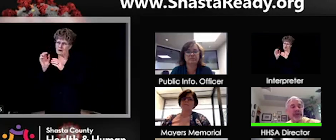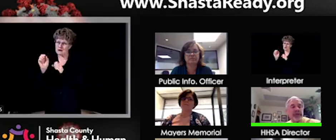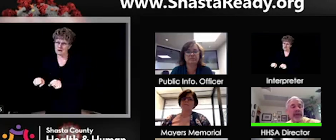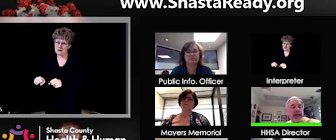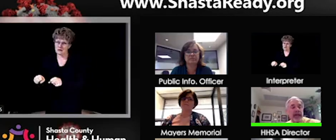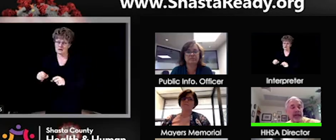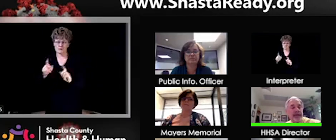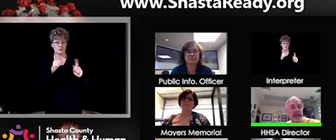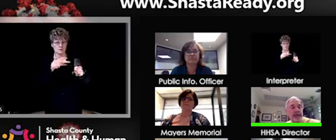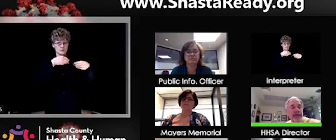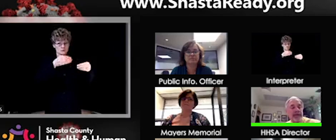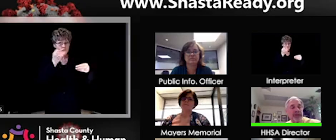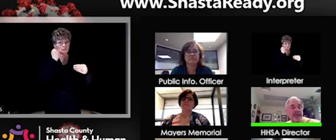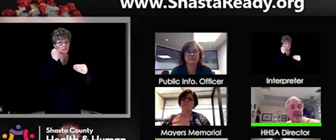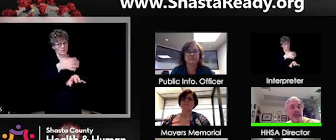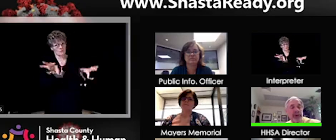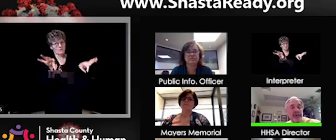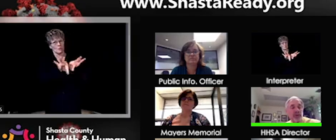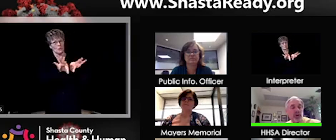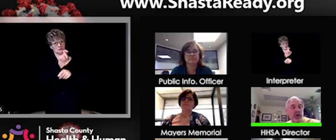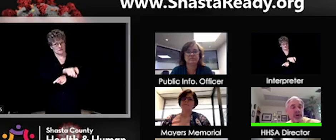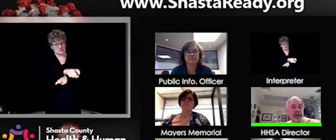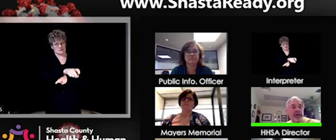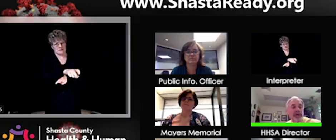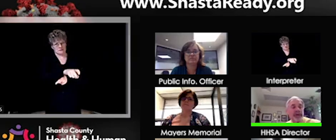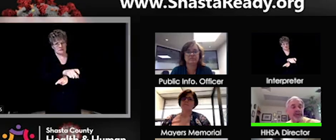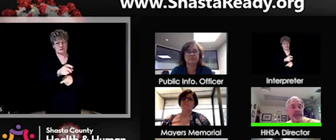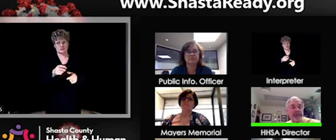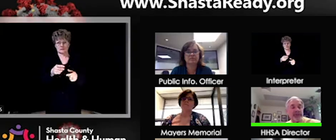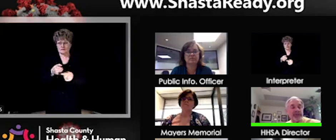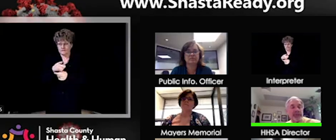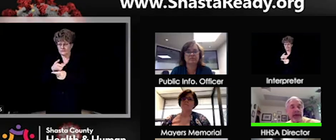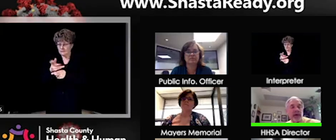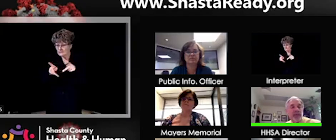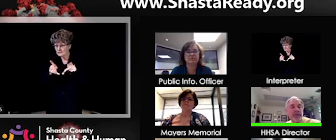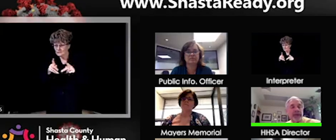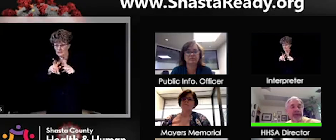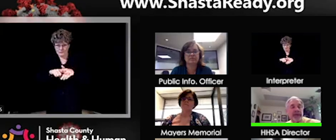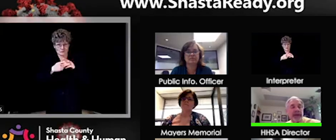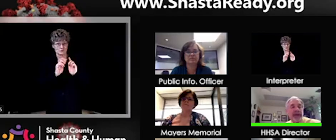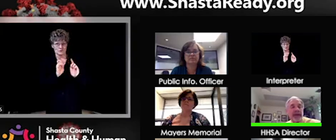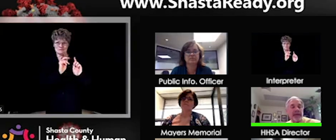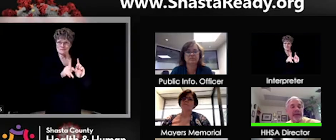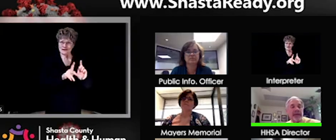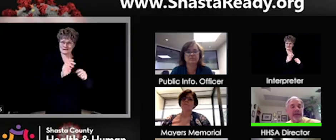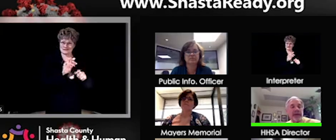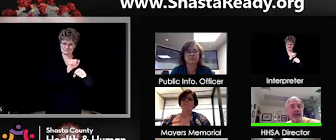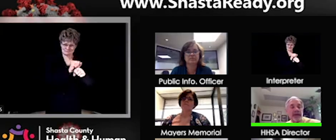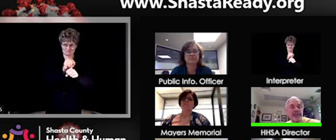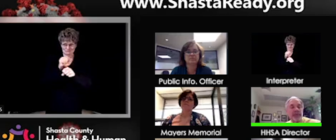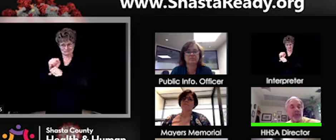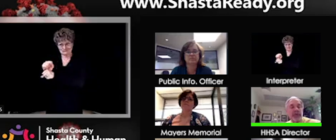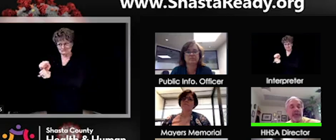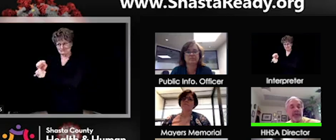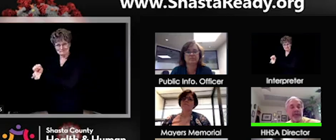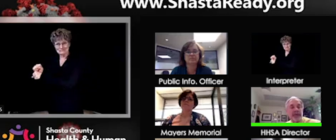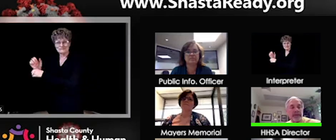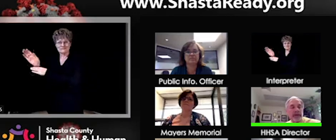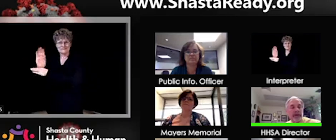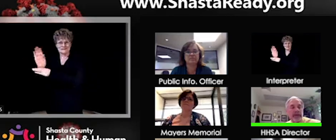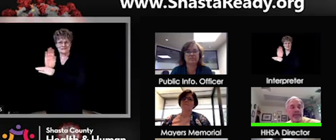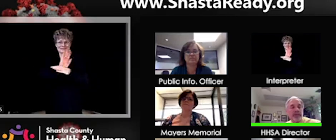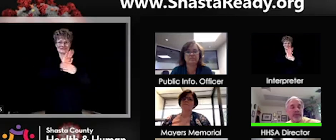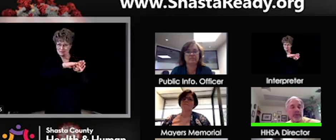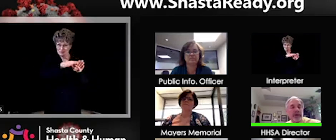needs and get, let's get folks back to work. Let's get businesses back open. And, um, so that we